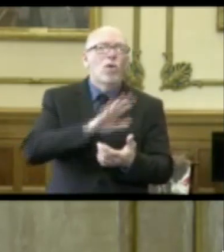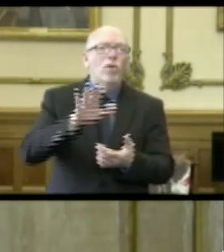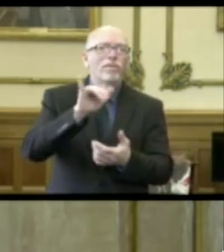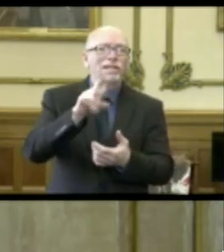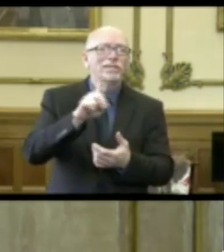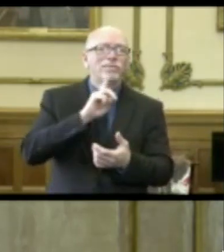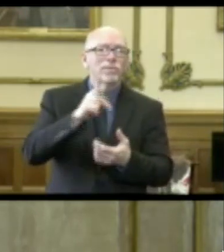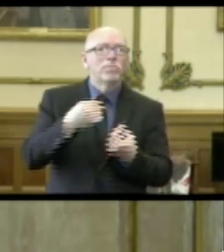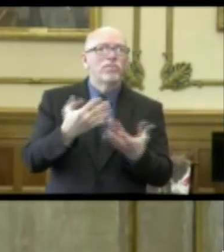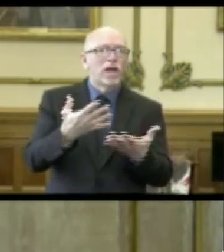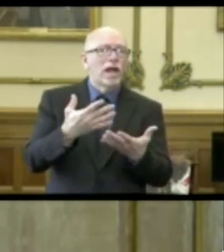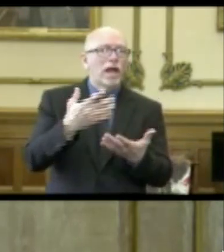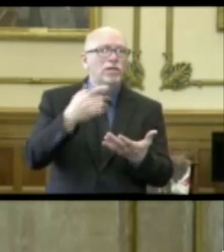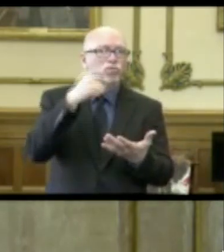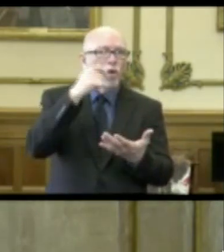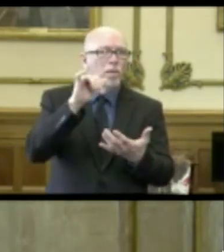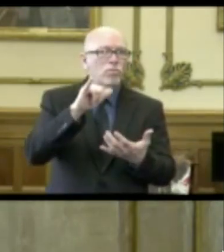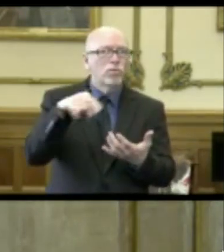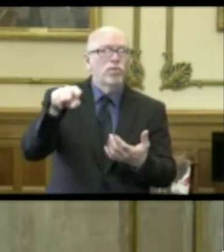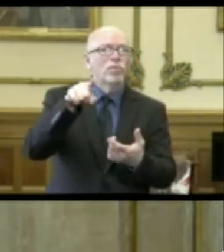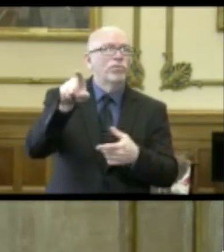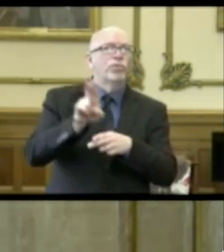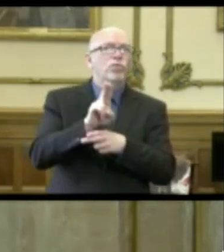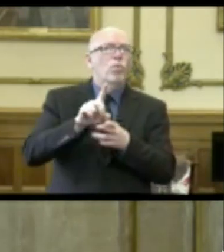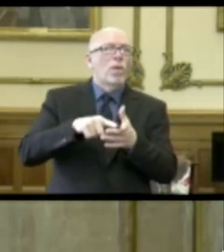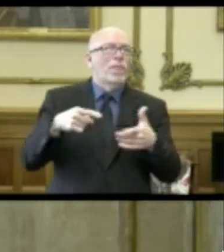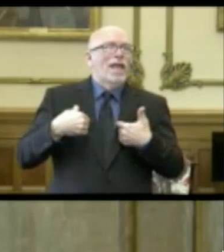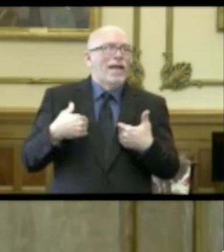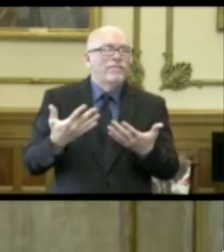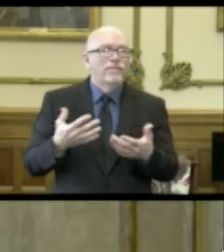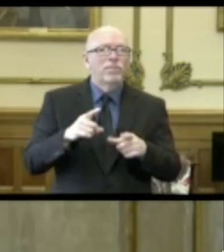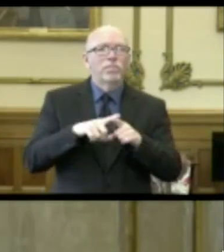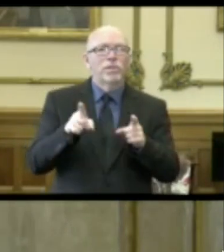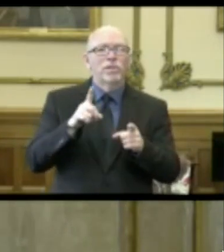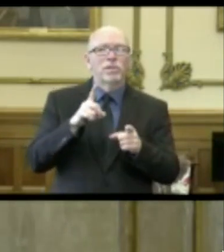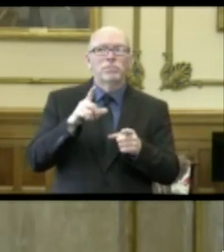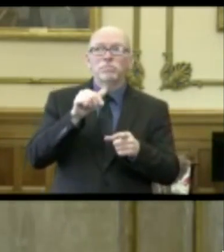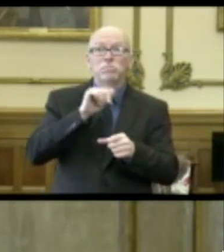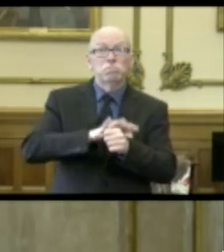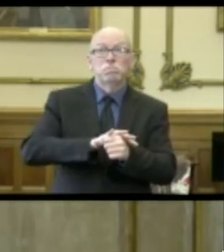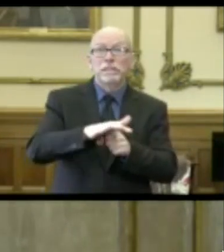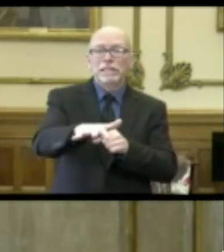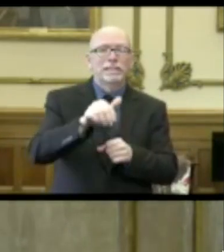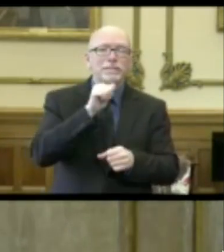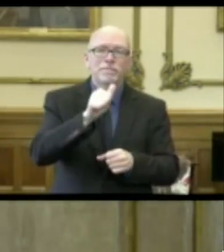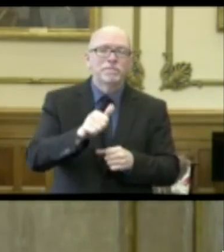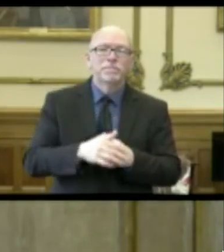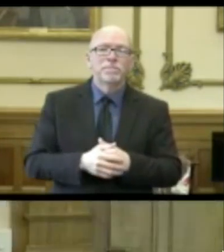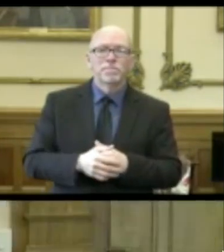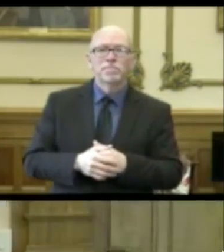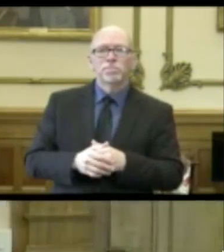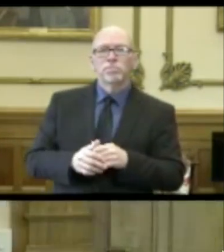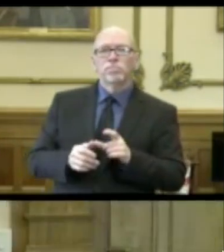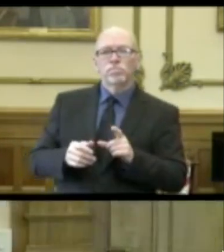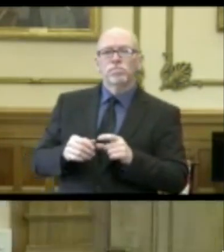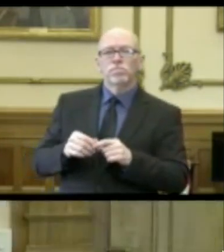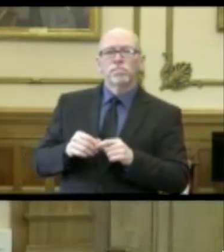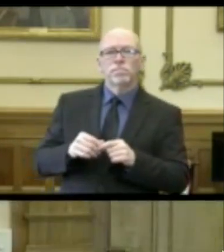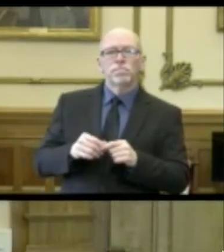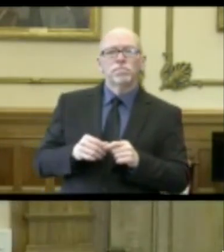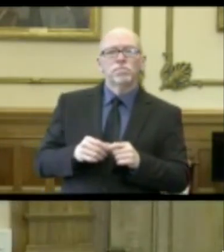provided some swabs. So they've been using what they have, but that's been in very short supply. Okay, just to clarify,